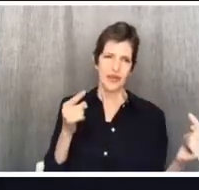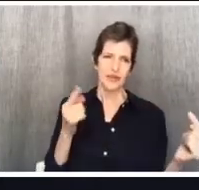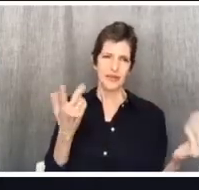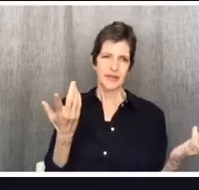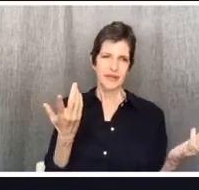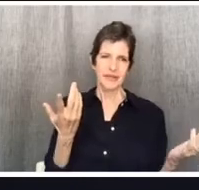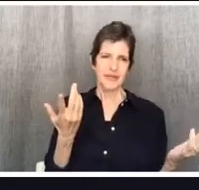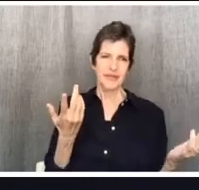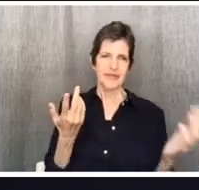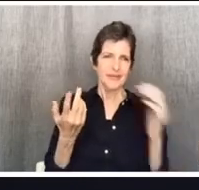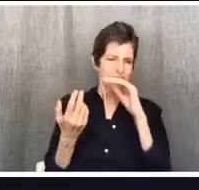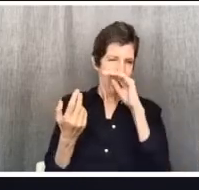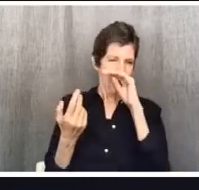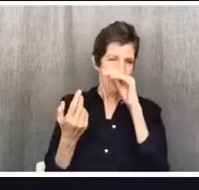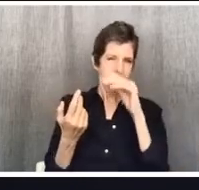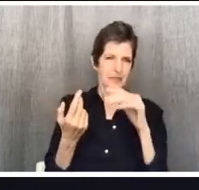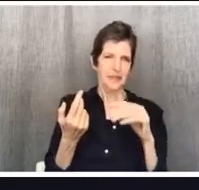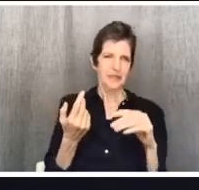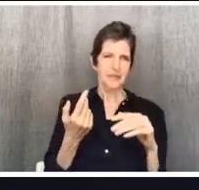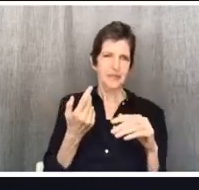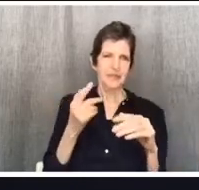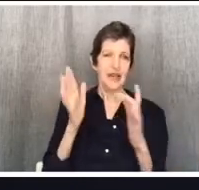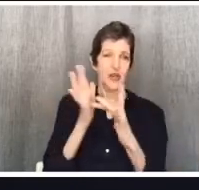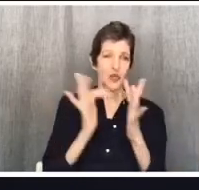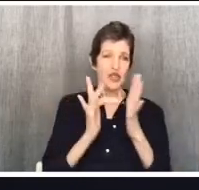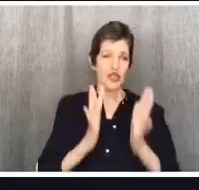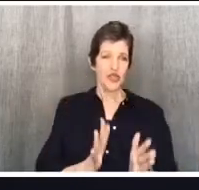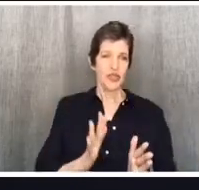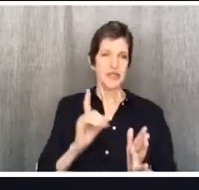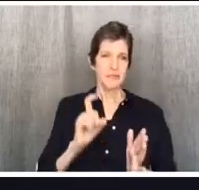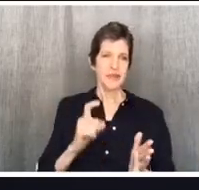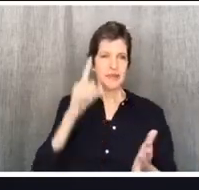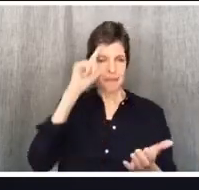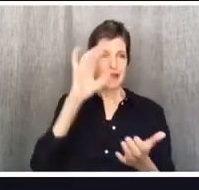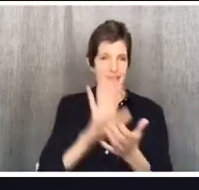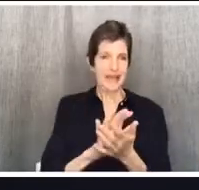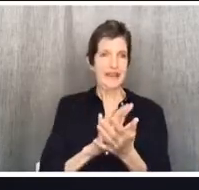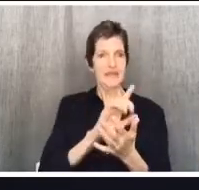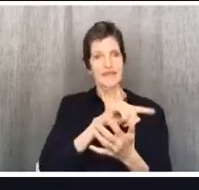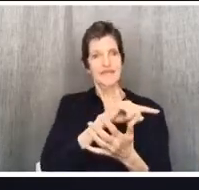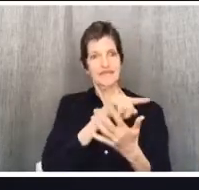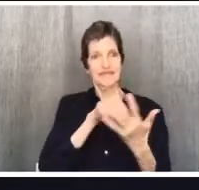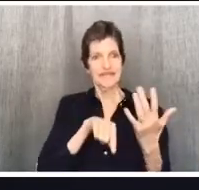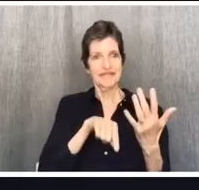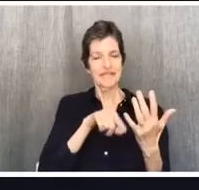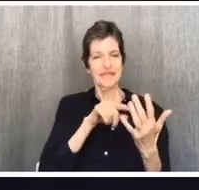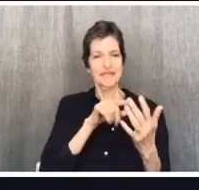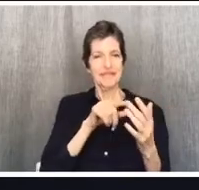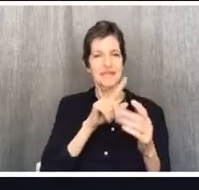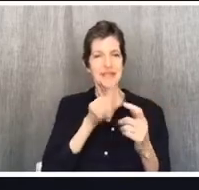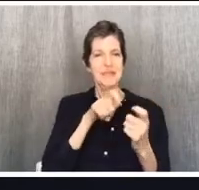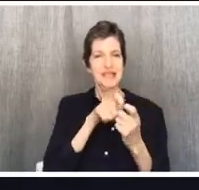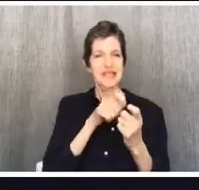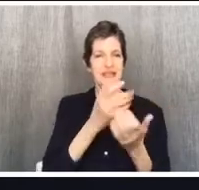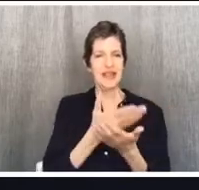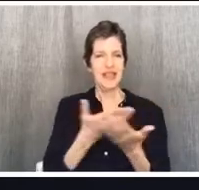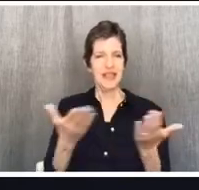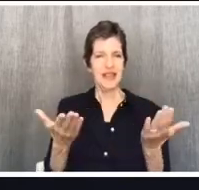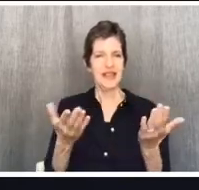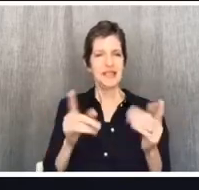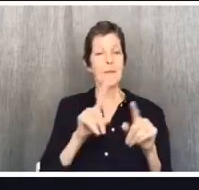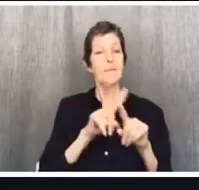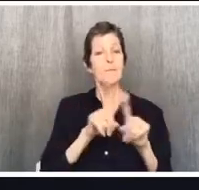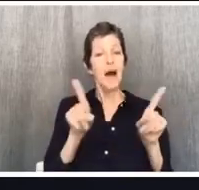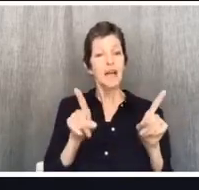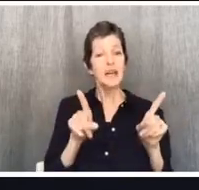And one of the questions that you need to ask, that we need to ask when we make statements, when we put social media posts up, when we hang out with people and spend time with people